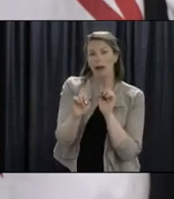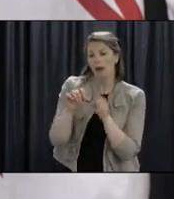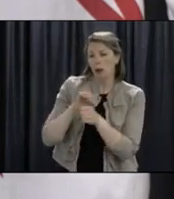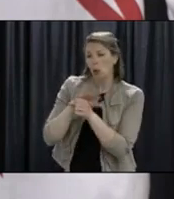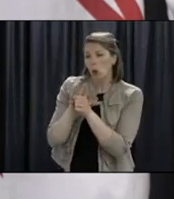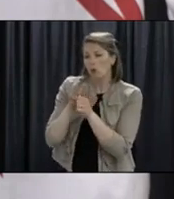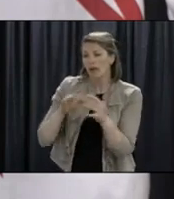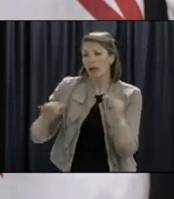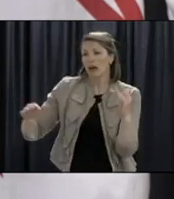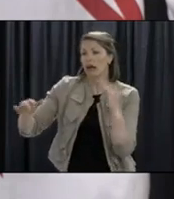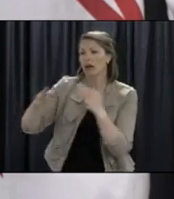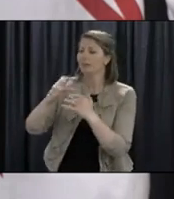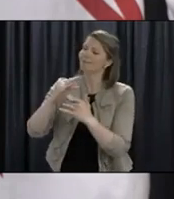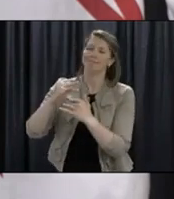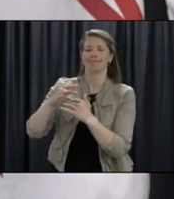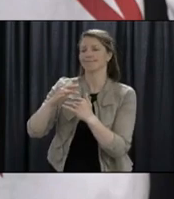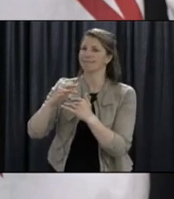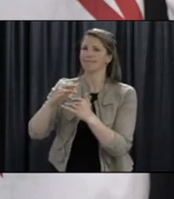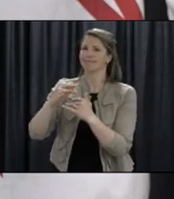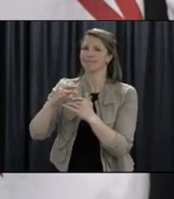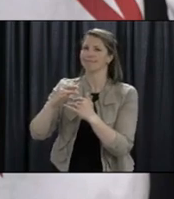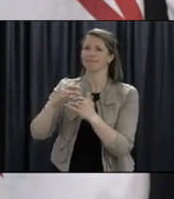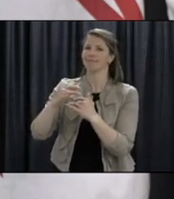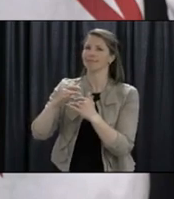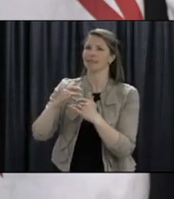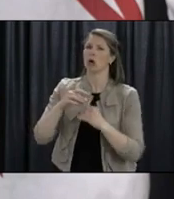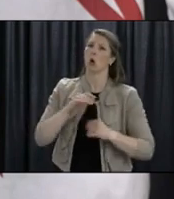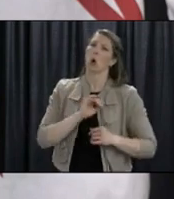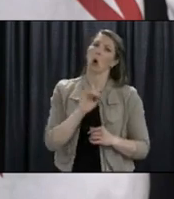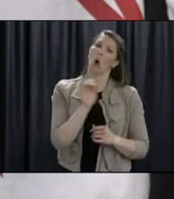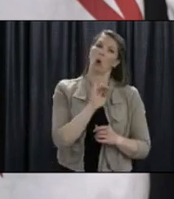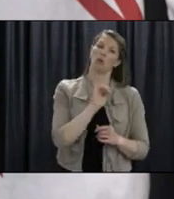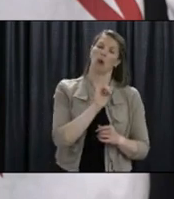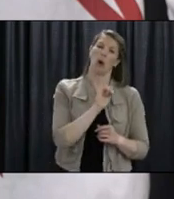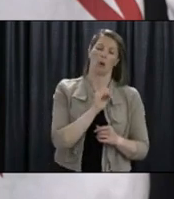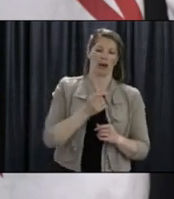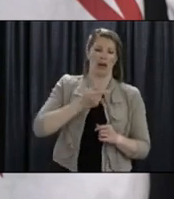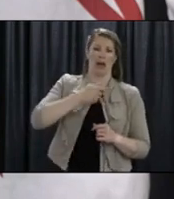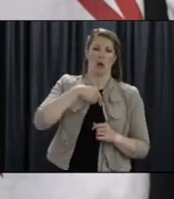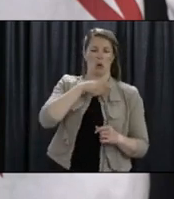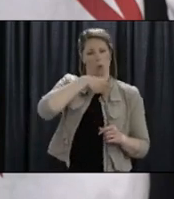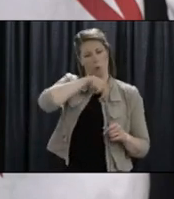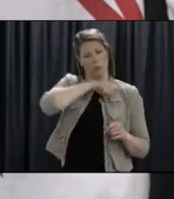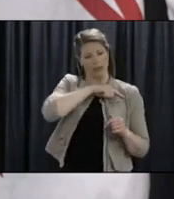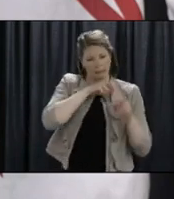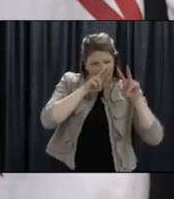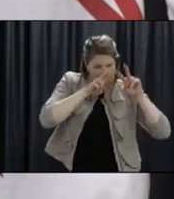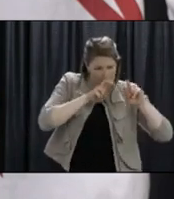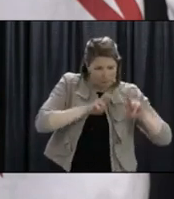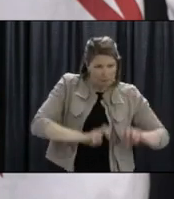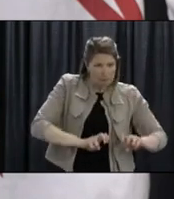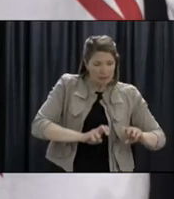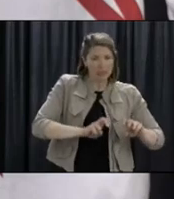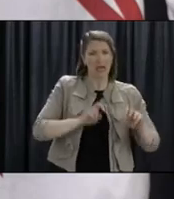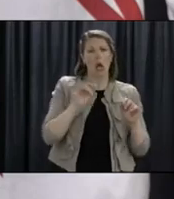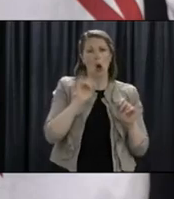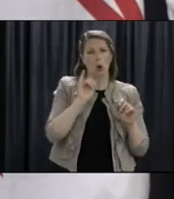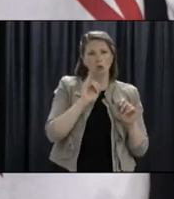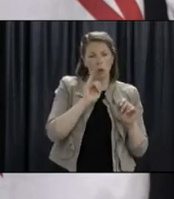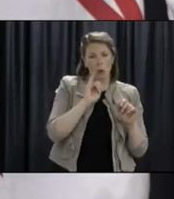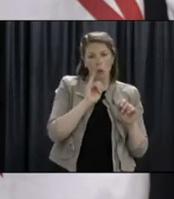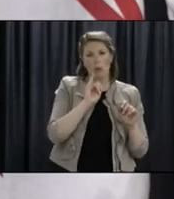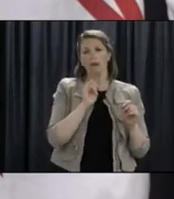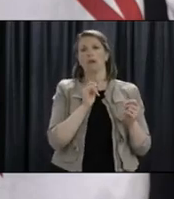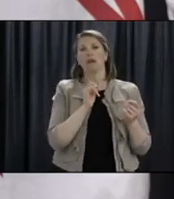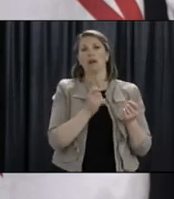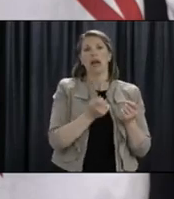random stochastic model, it's really hard to get to a number of zeros. So all we can say is that the probability for an infection